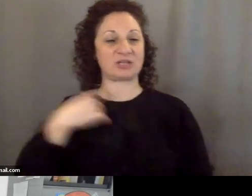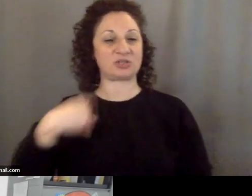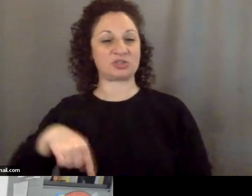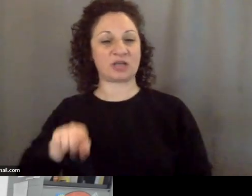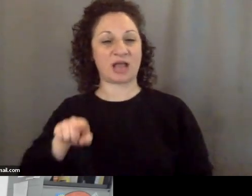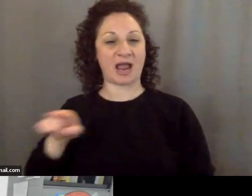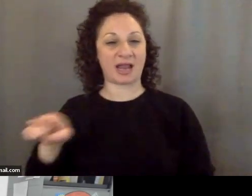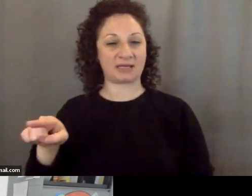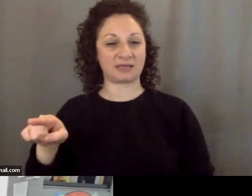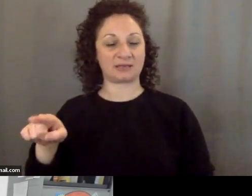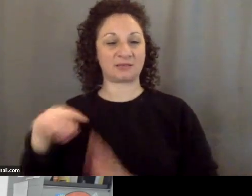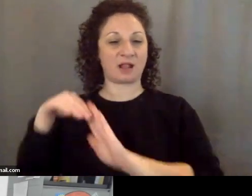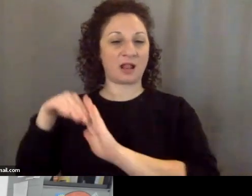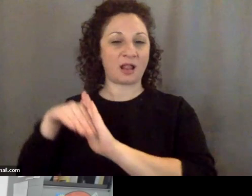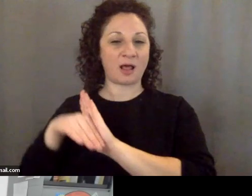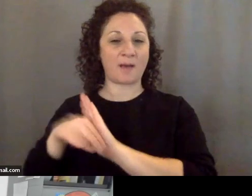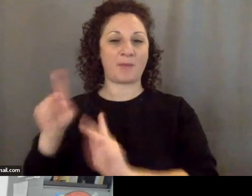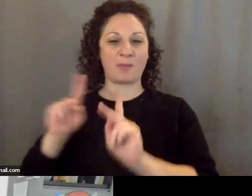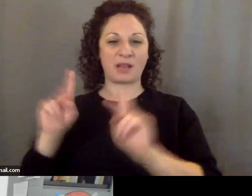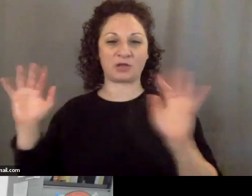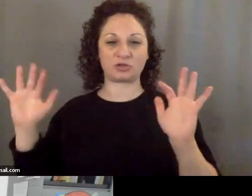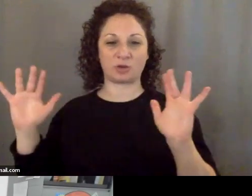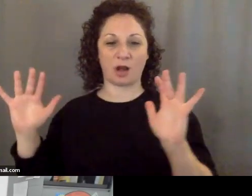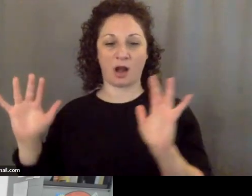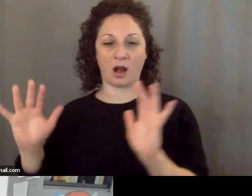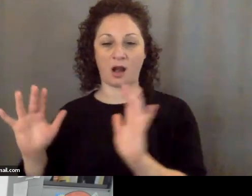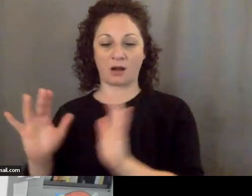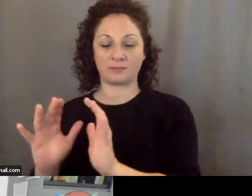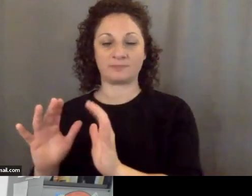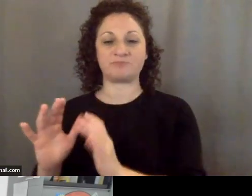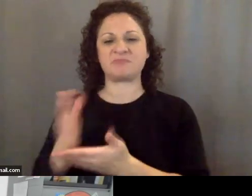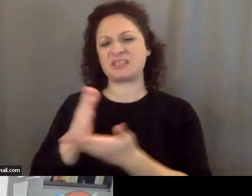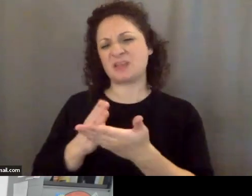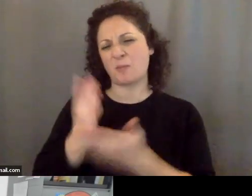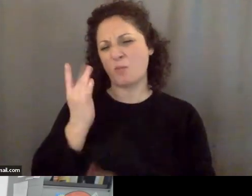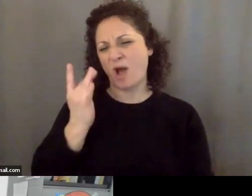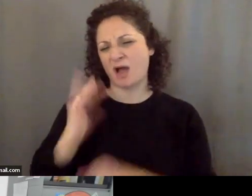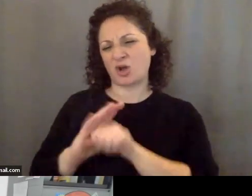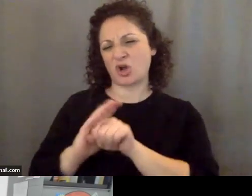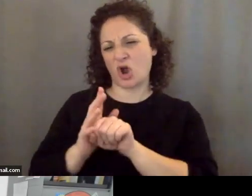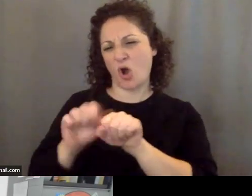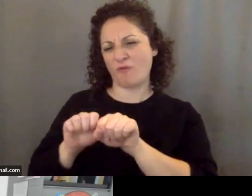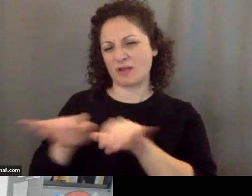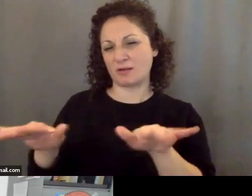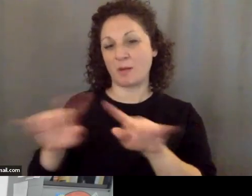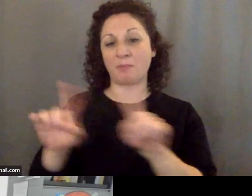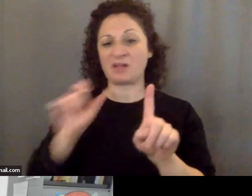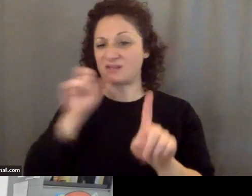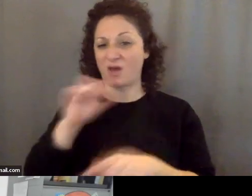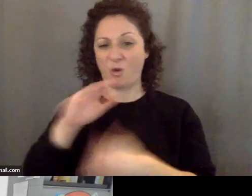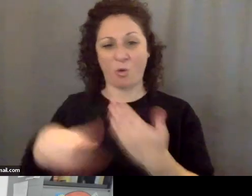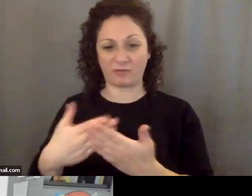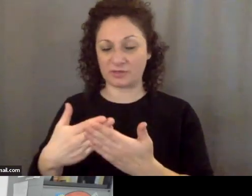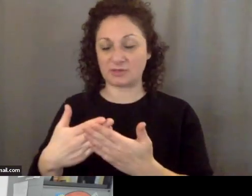is going down the growth rate is going down some of it is due to COVID but not all of it by any means the environment